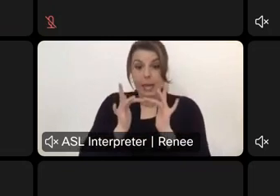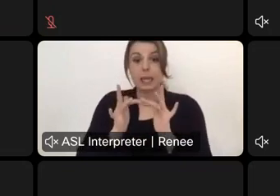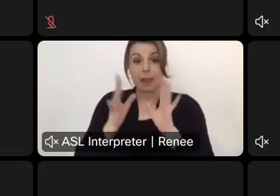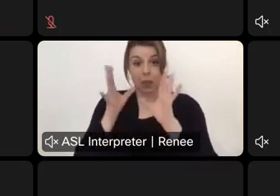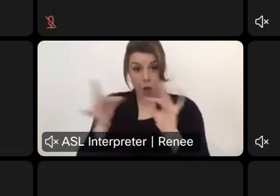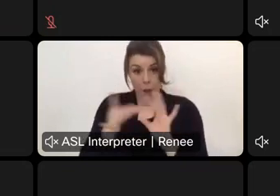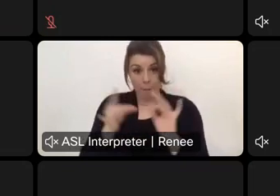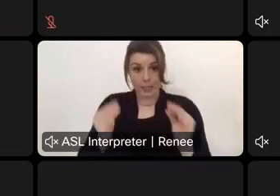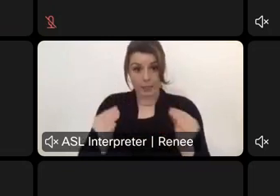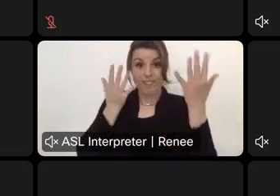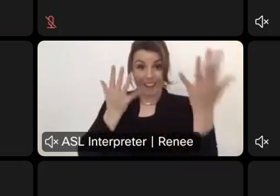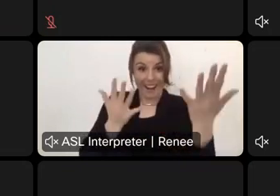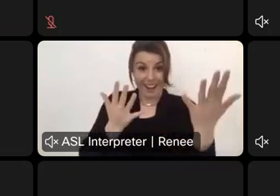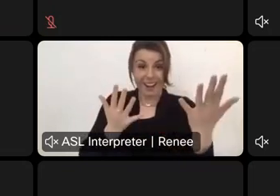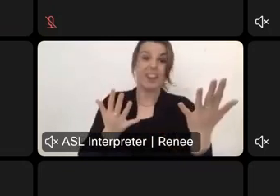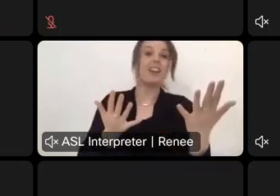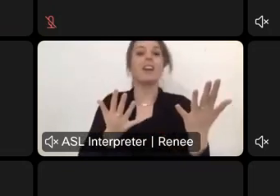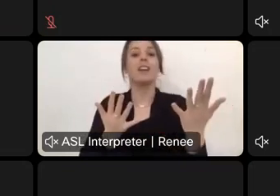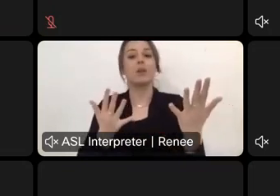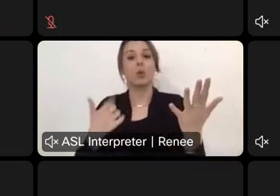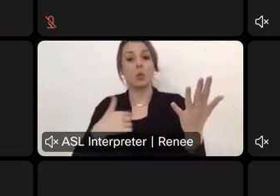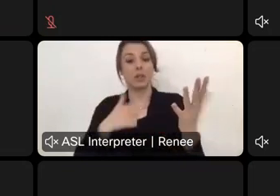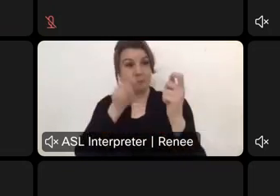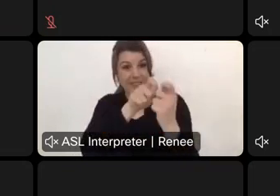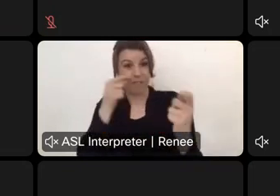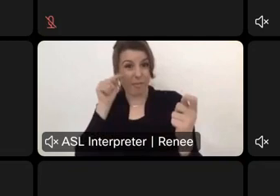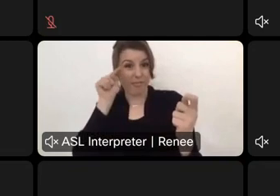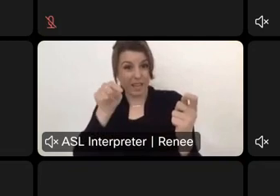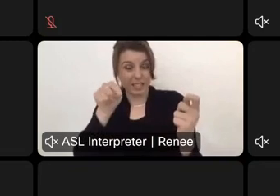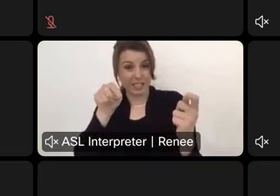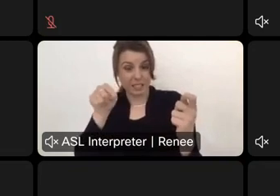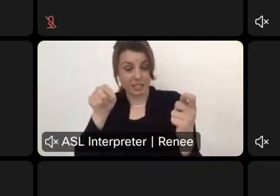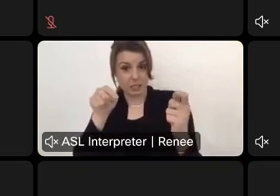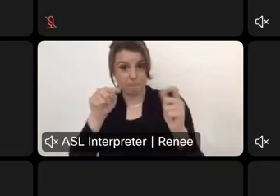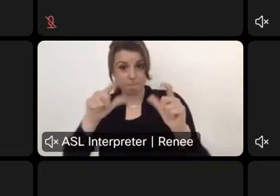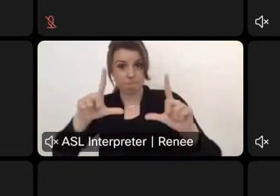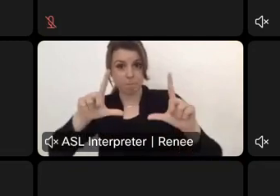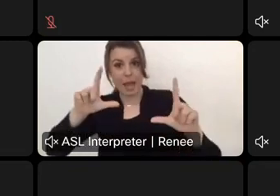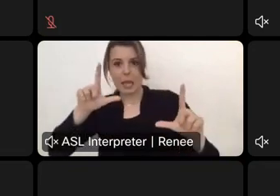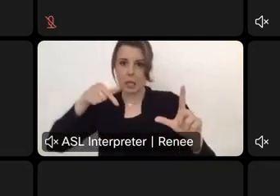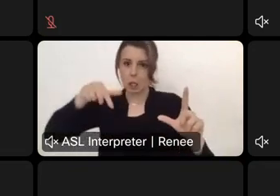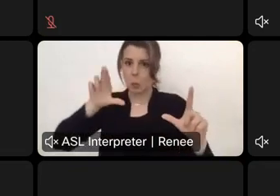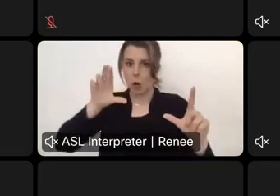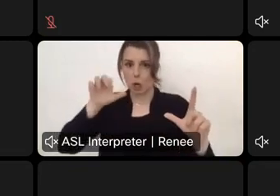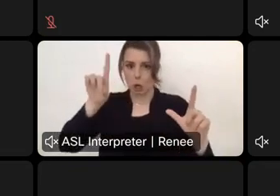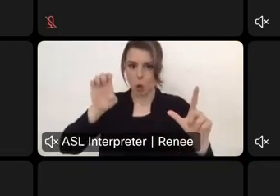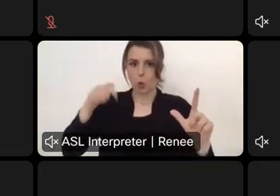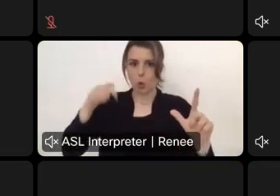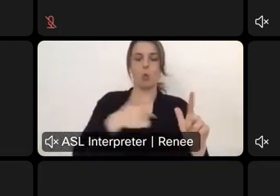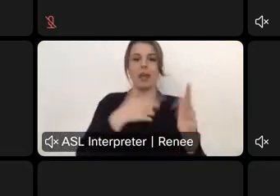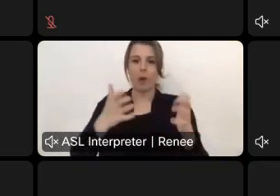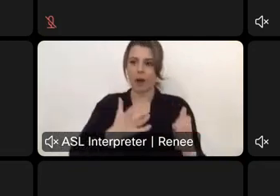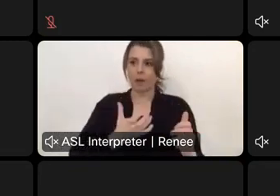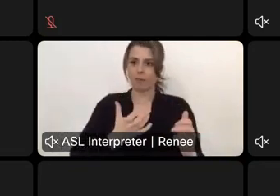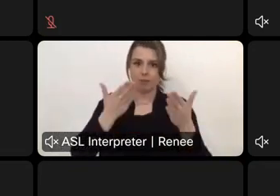being provided through our webmail. Uh, that's specific for this. There's we're, we're taking every transparency approach that we can,